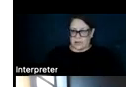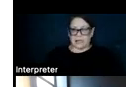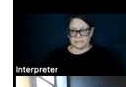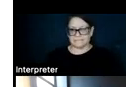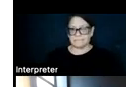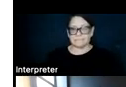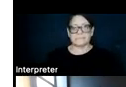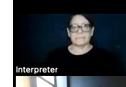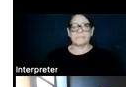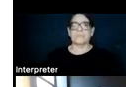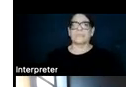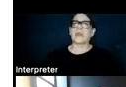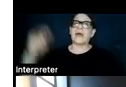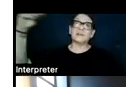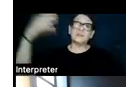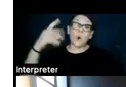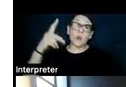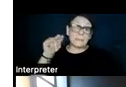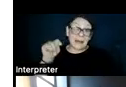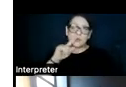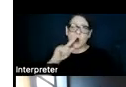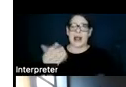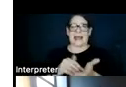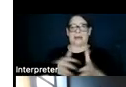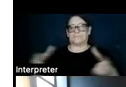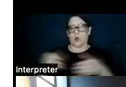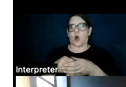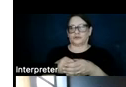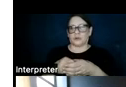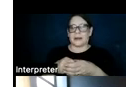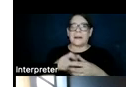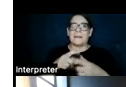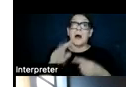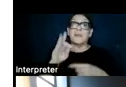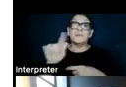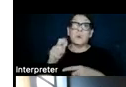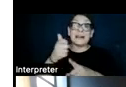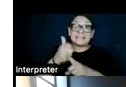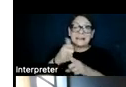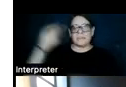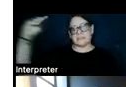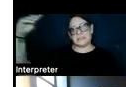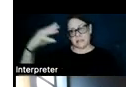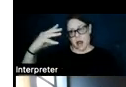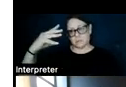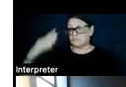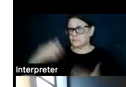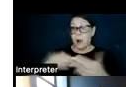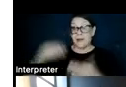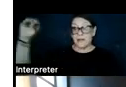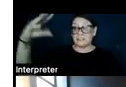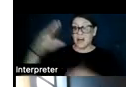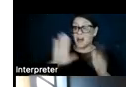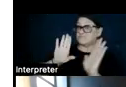And the solar plants are, again, concentrated, but the fuel itself is the sun. And so wherever the solar panels are